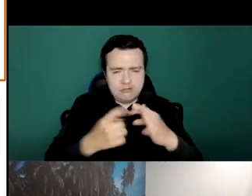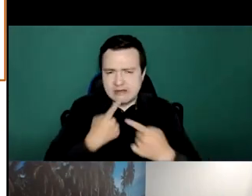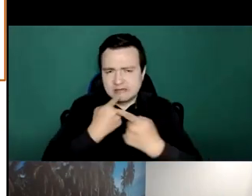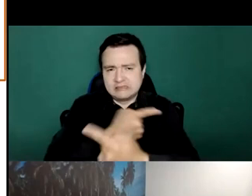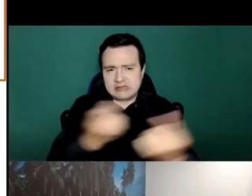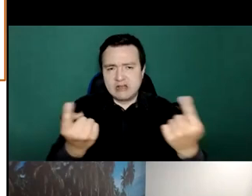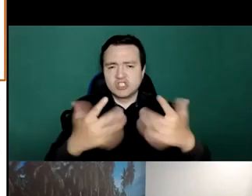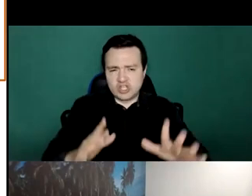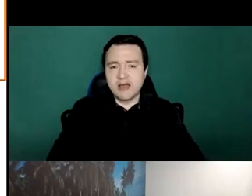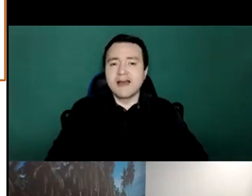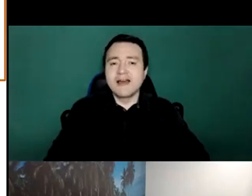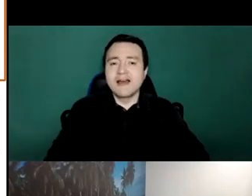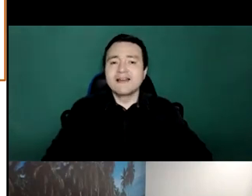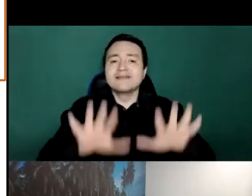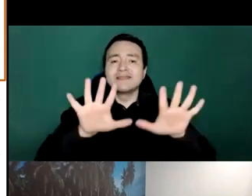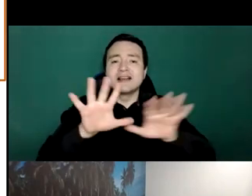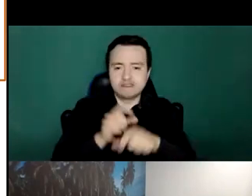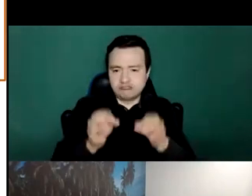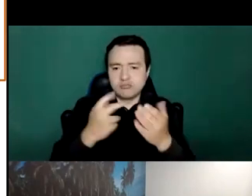working on